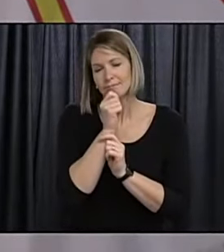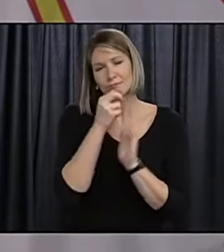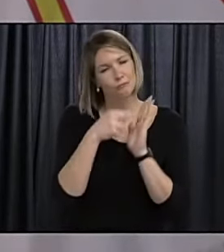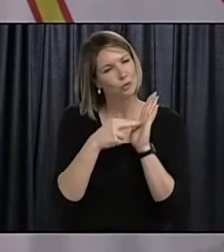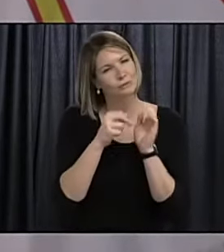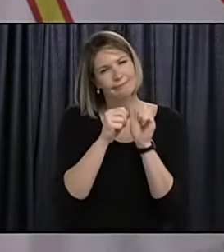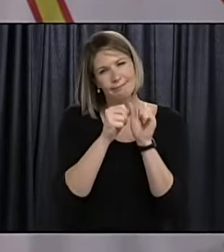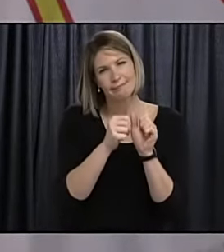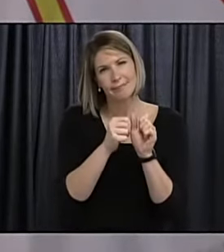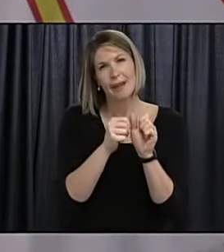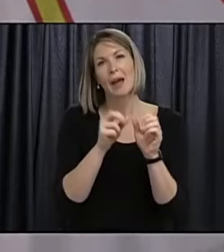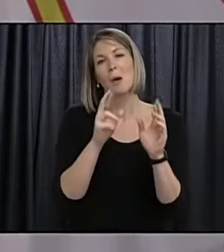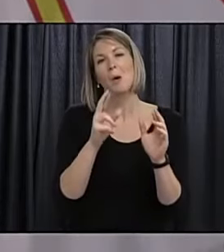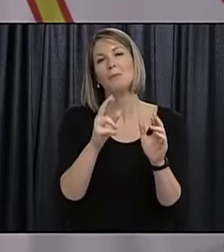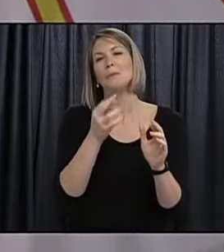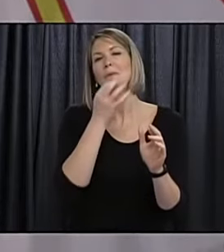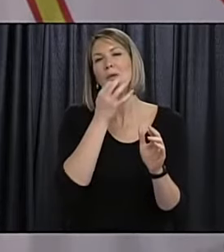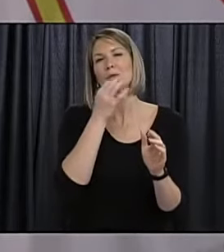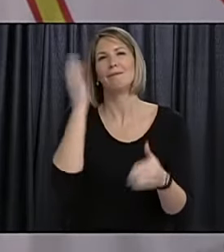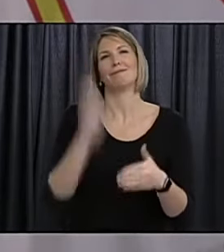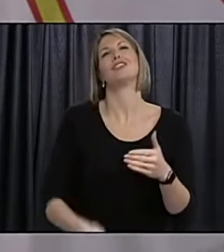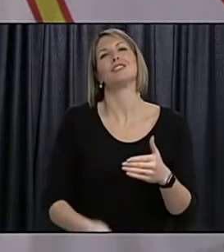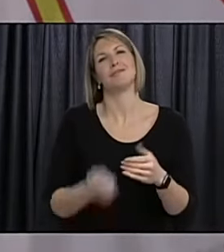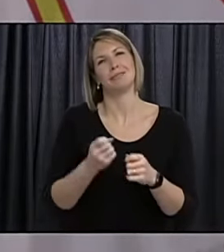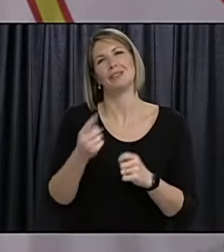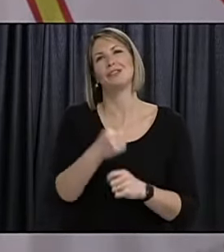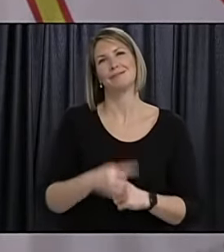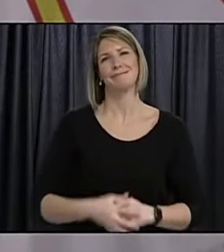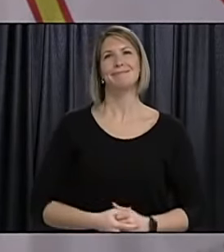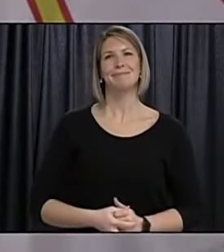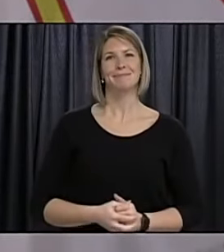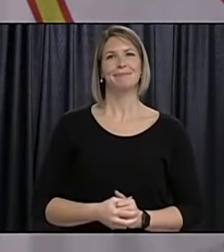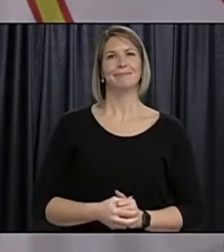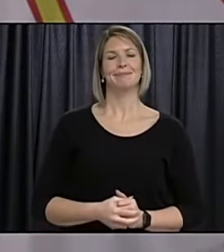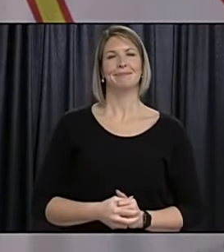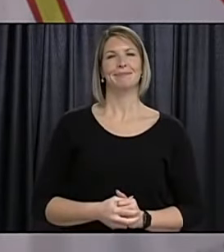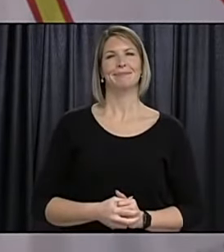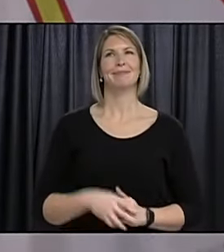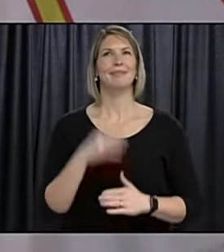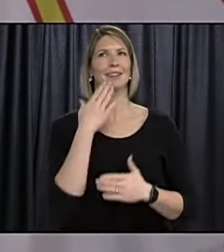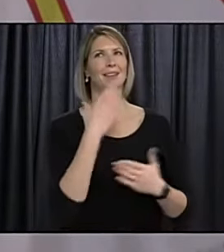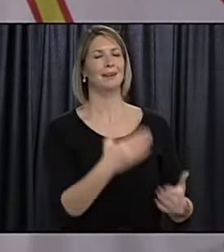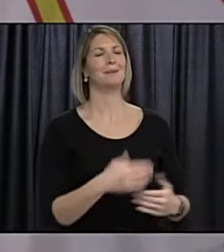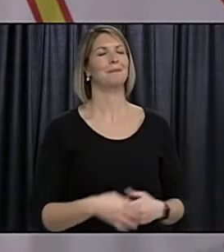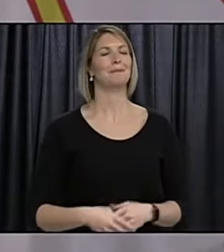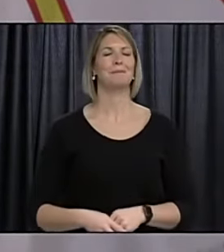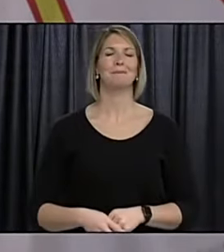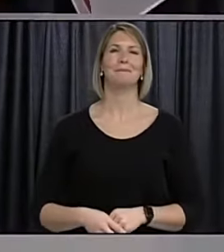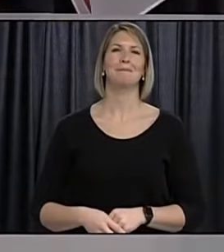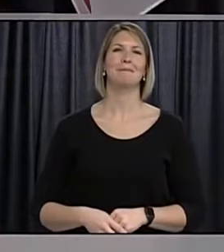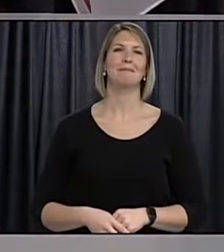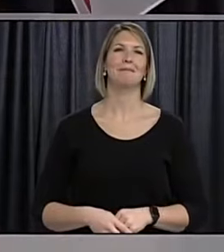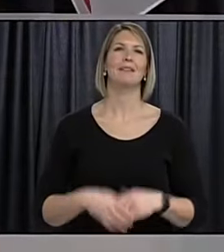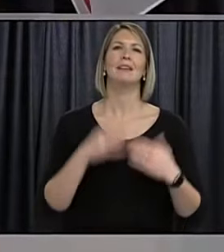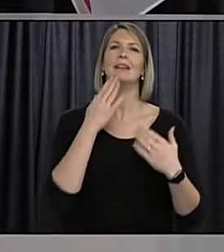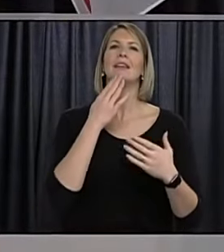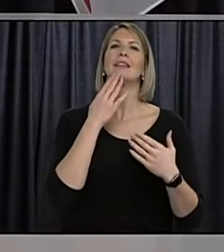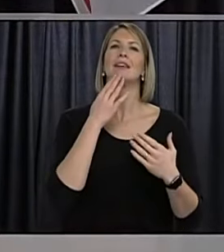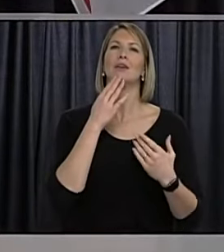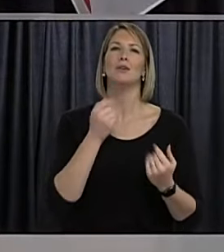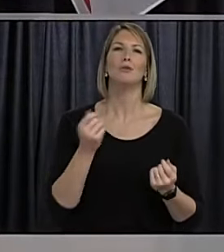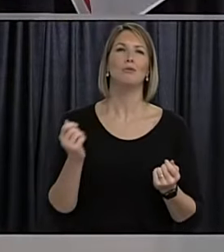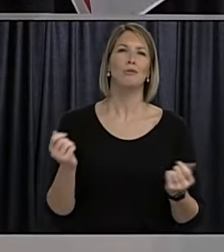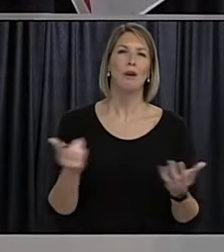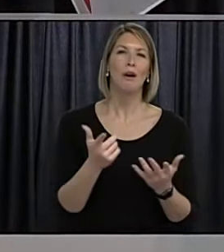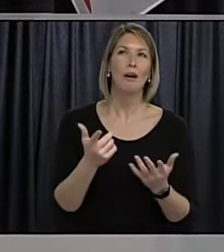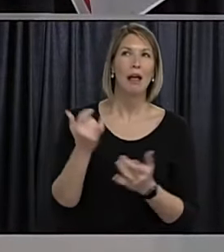thank you thank you everyone minister